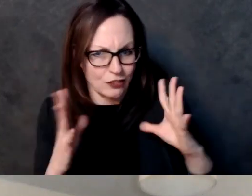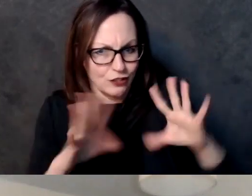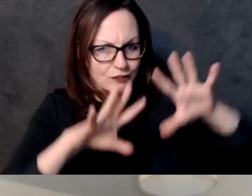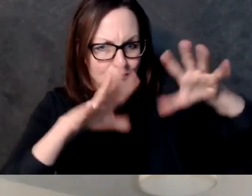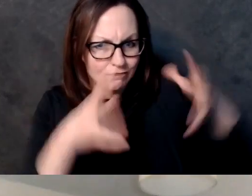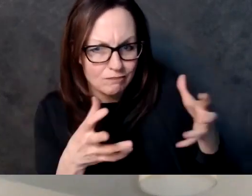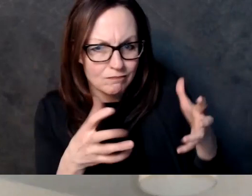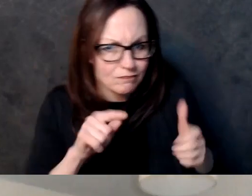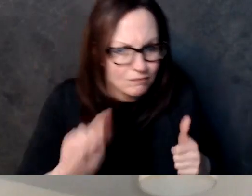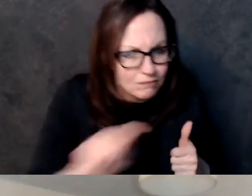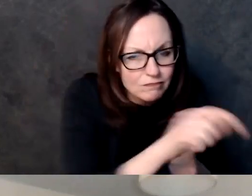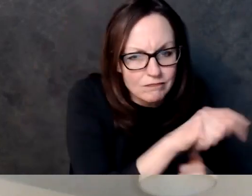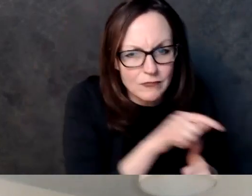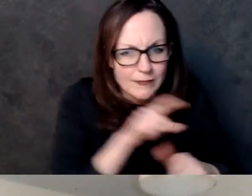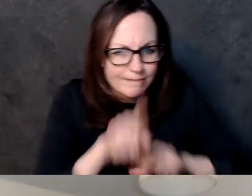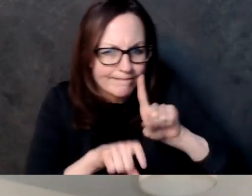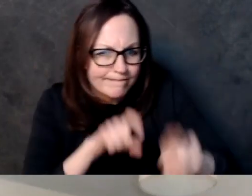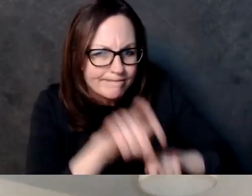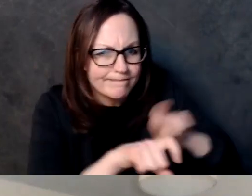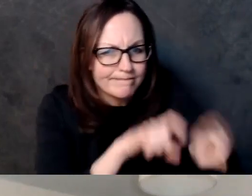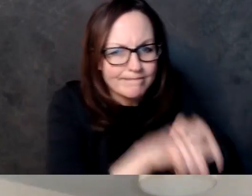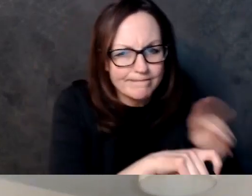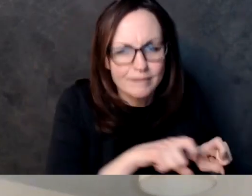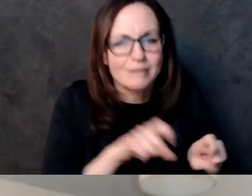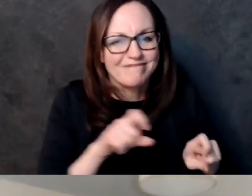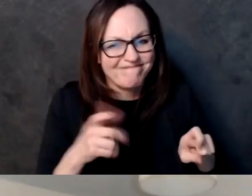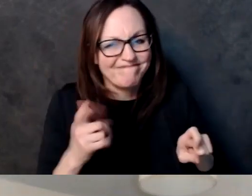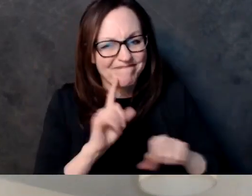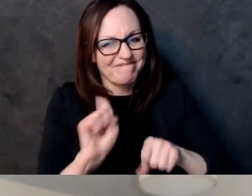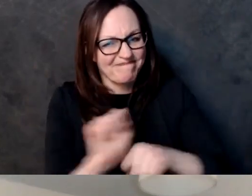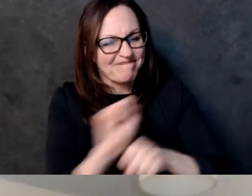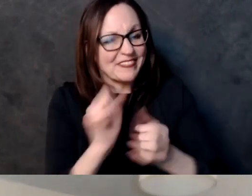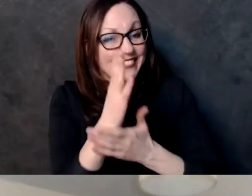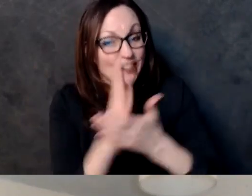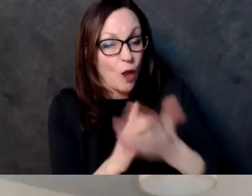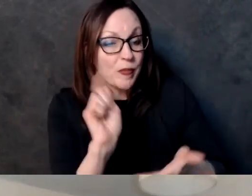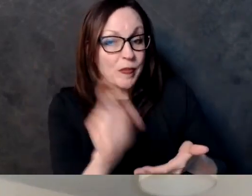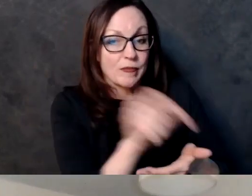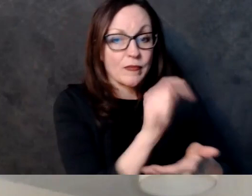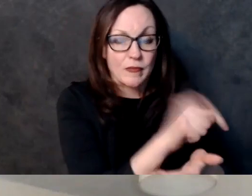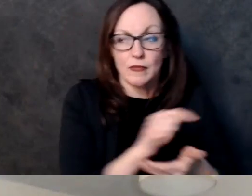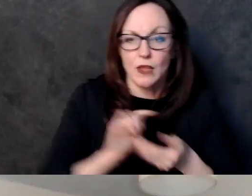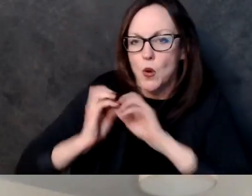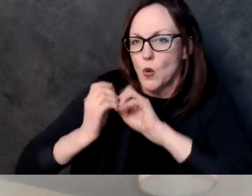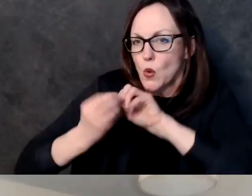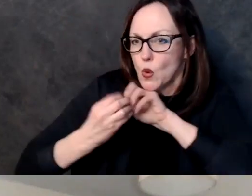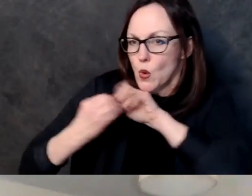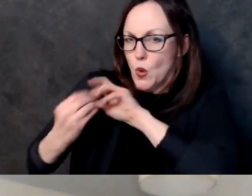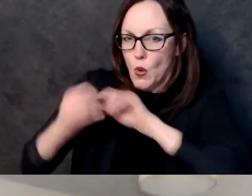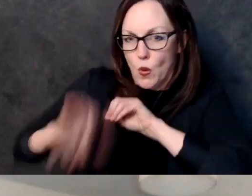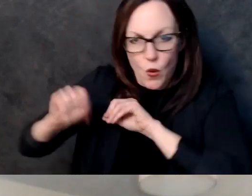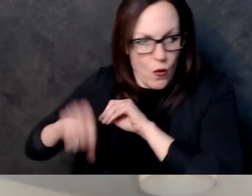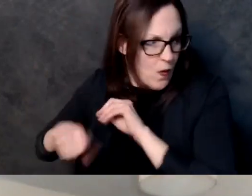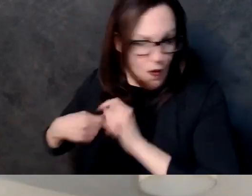once he and i touch base um so rolling into the next the next question uh what is the